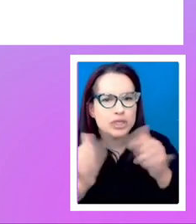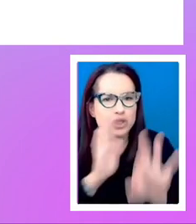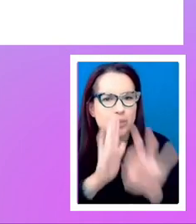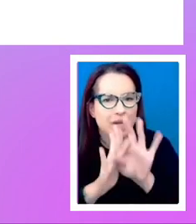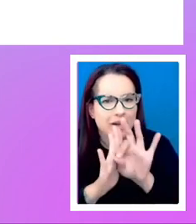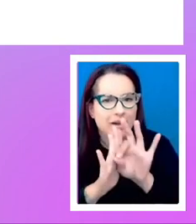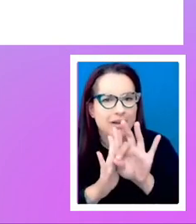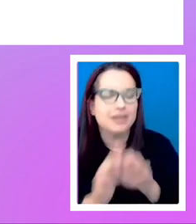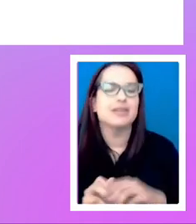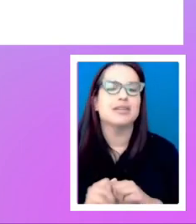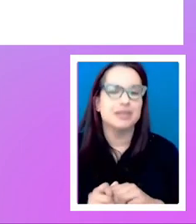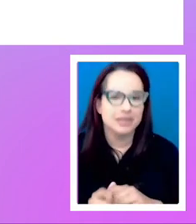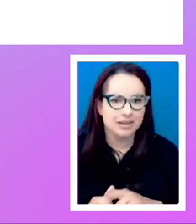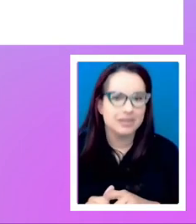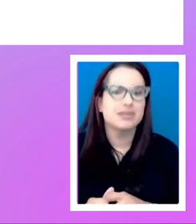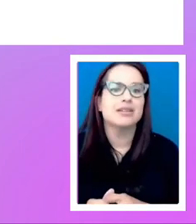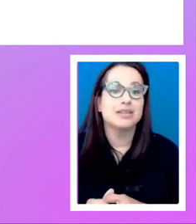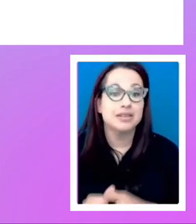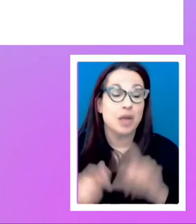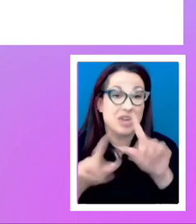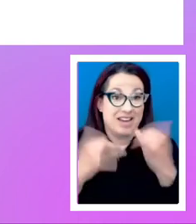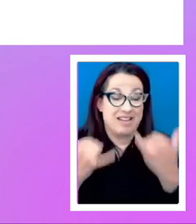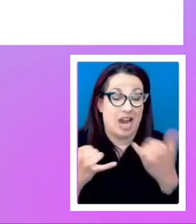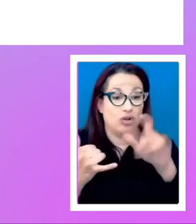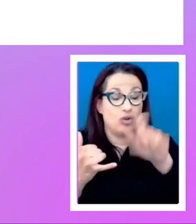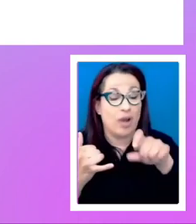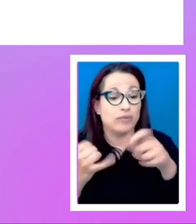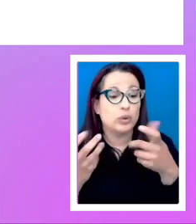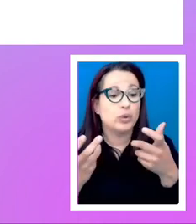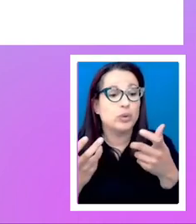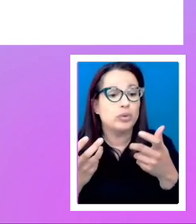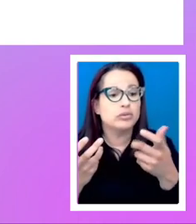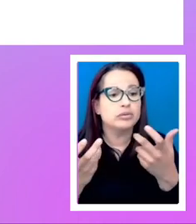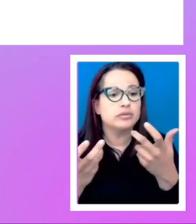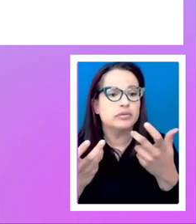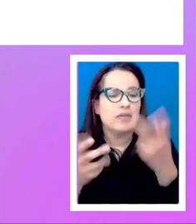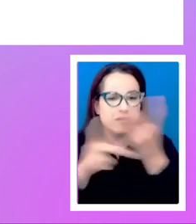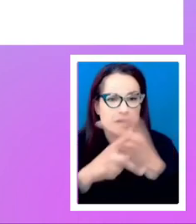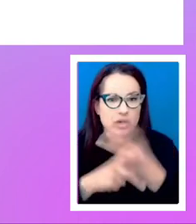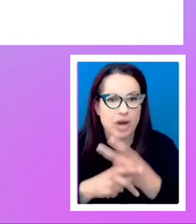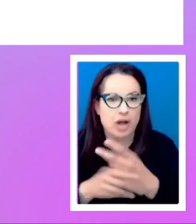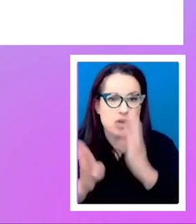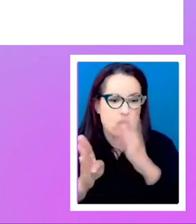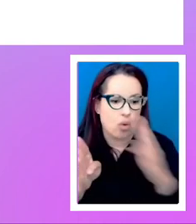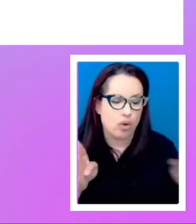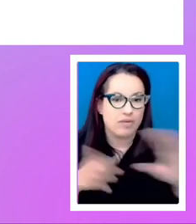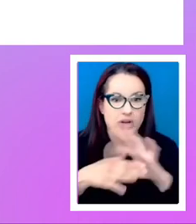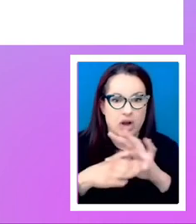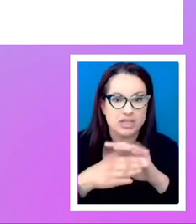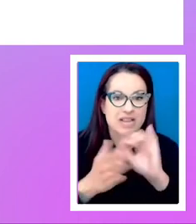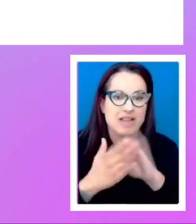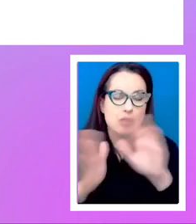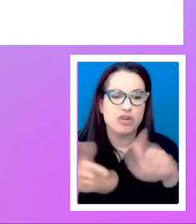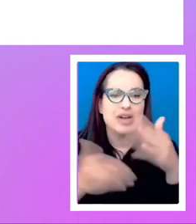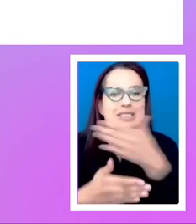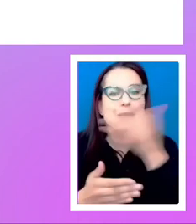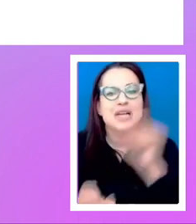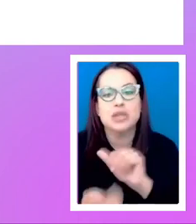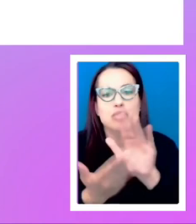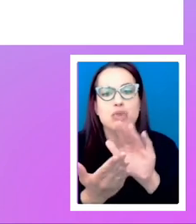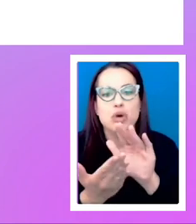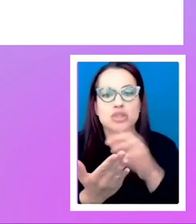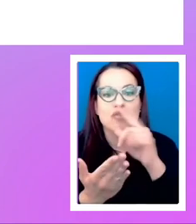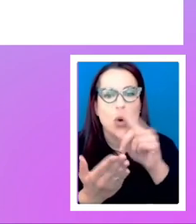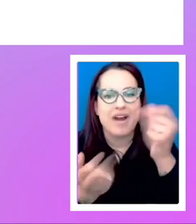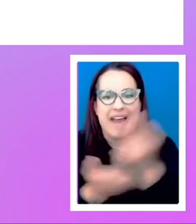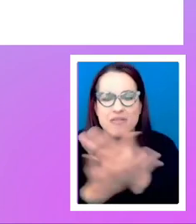for now, I think for now you kind of have to go for the, to sort of figure out the order of the content that gives the best approach across everything. If